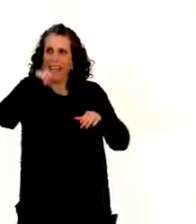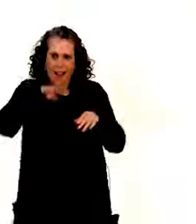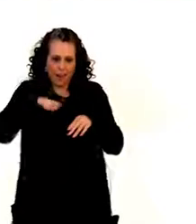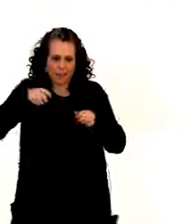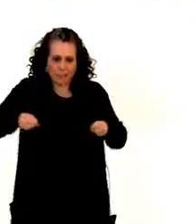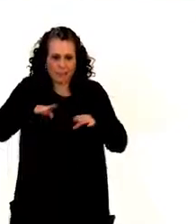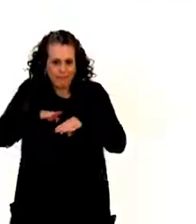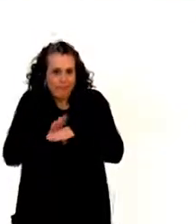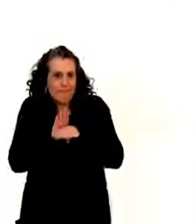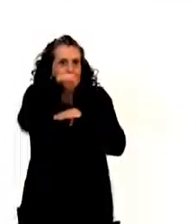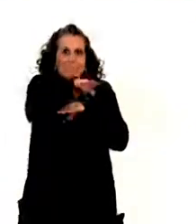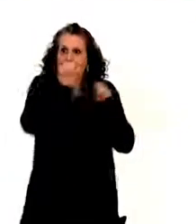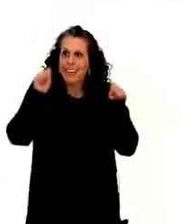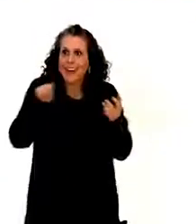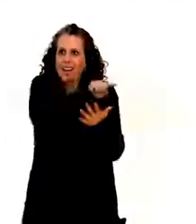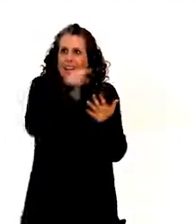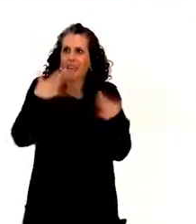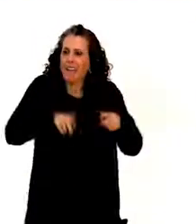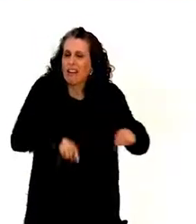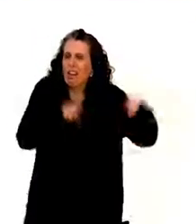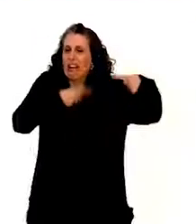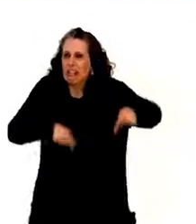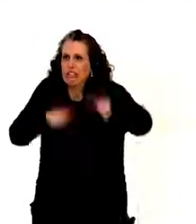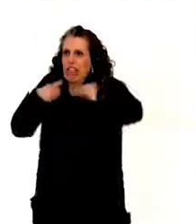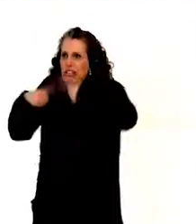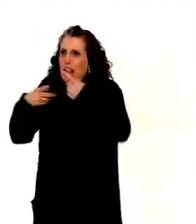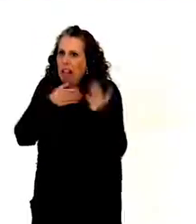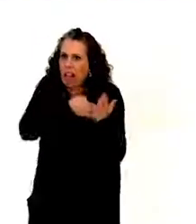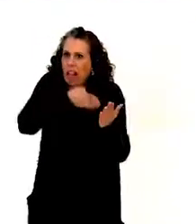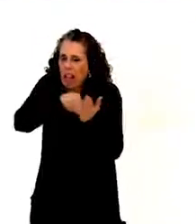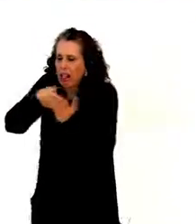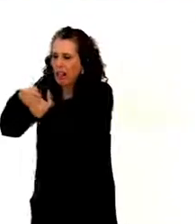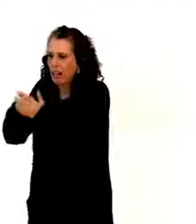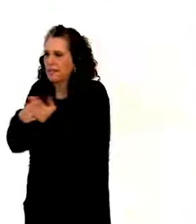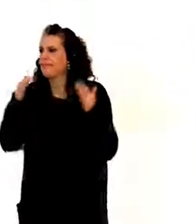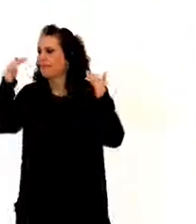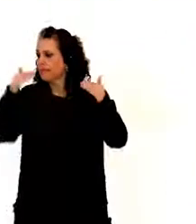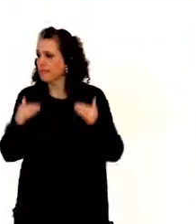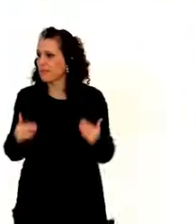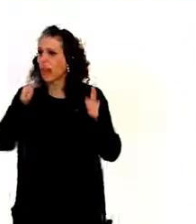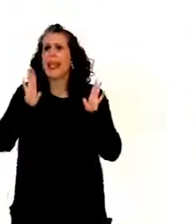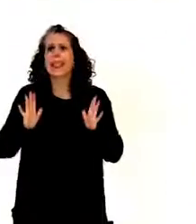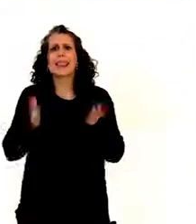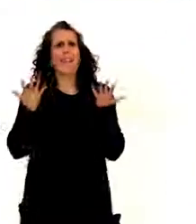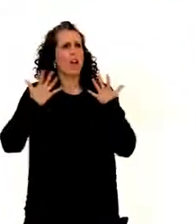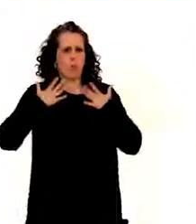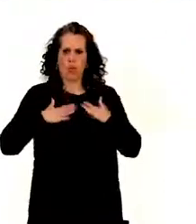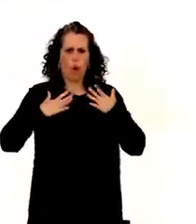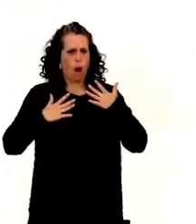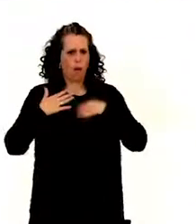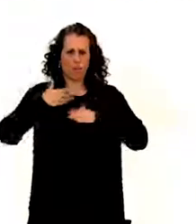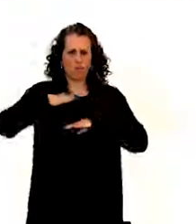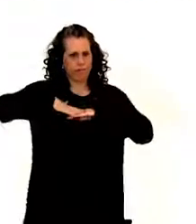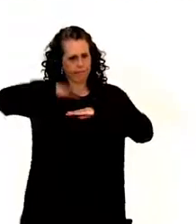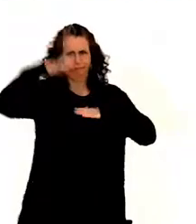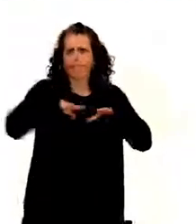some of the challenges. Then, of course, adequate standard of living and social